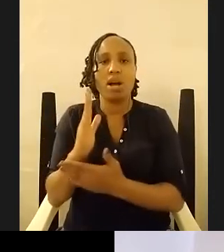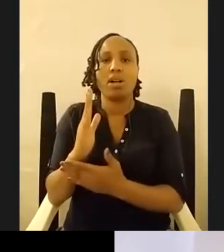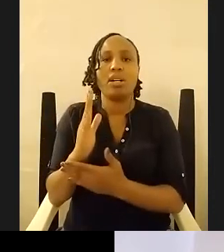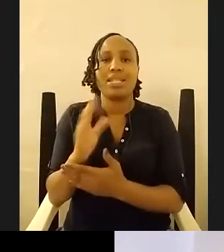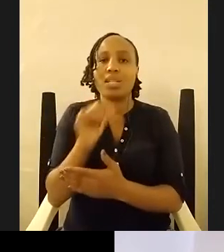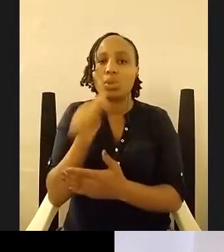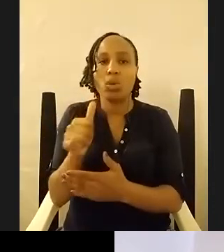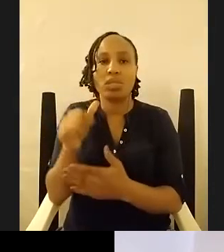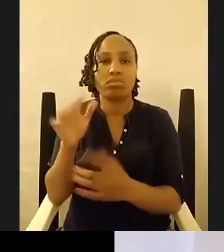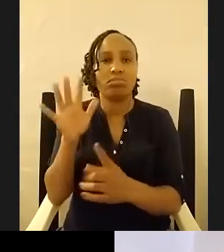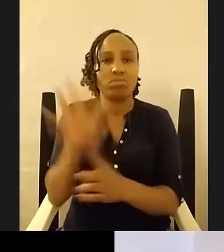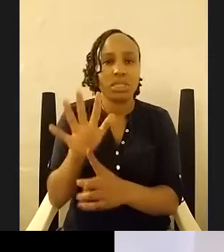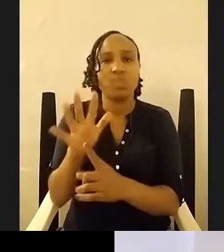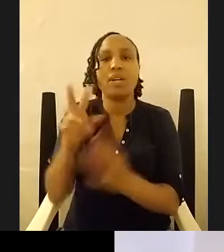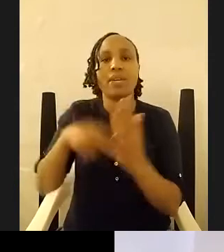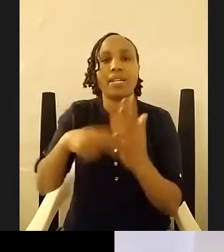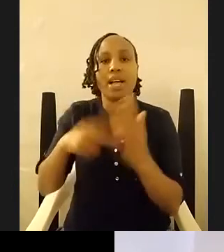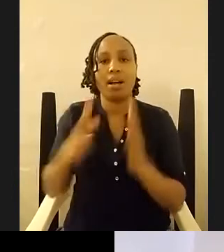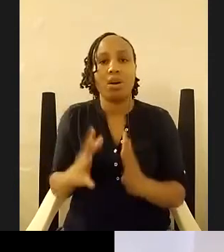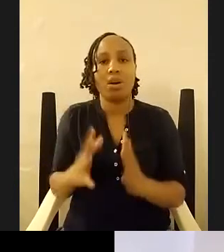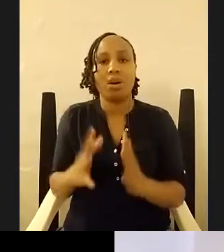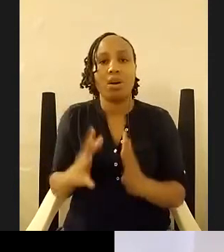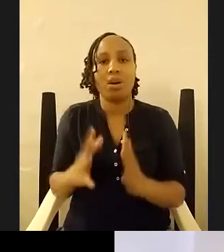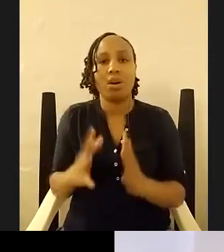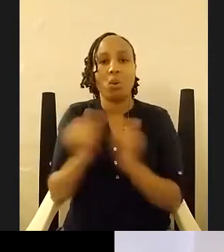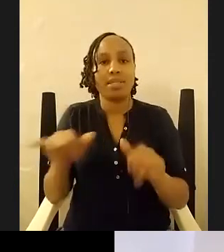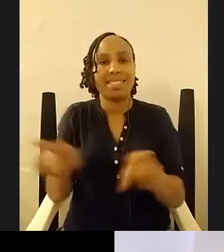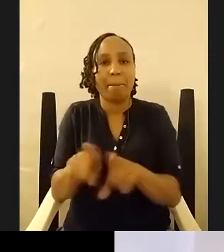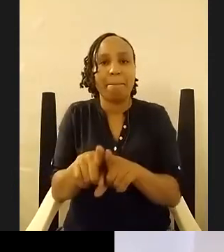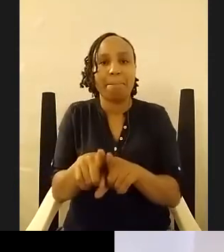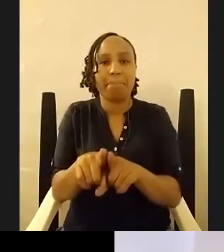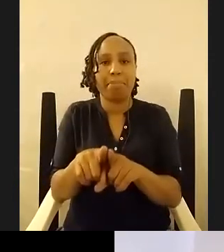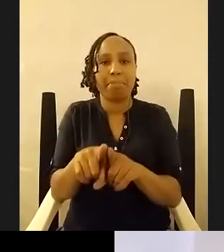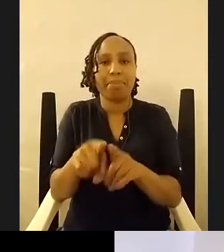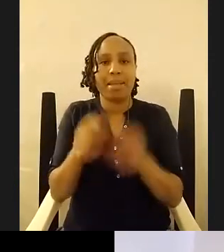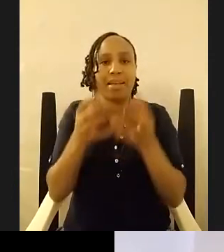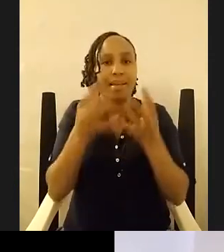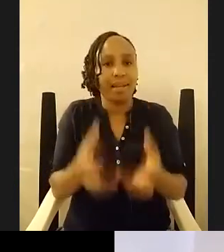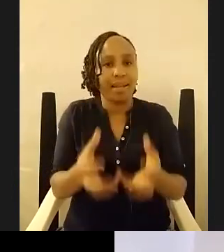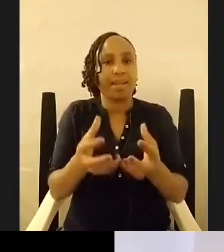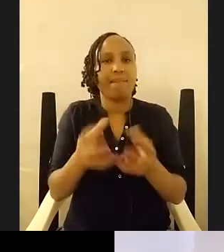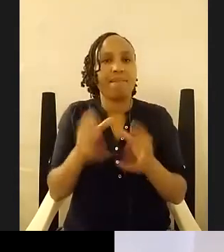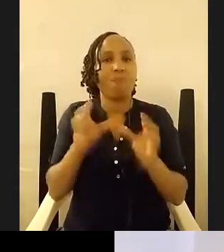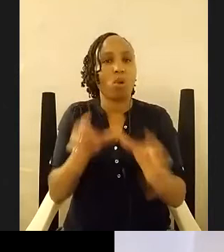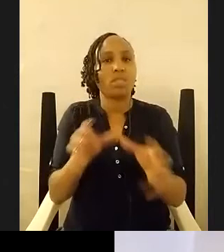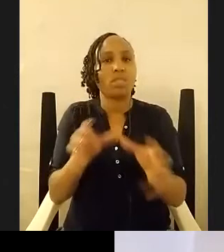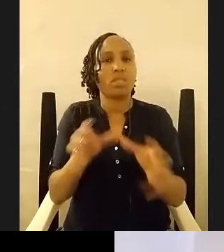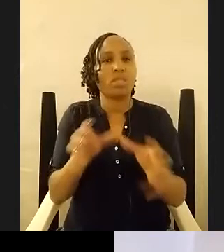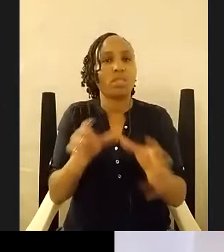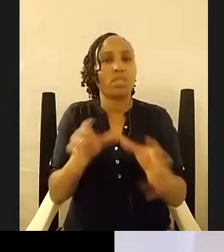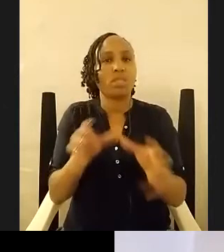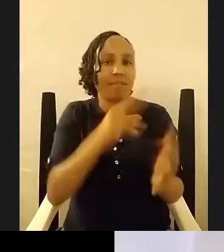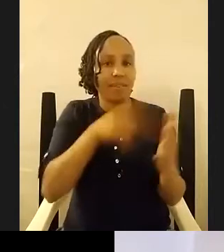kind of like intensive force that it would have hit them if they were reading about it yeah yeah